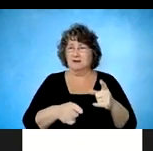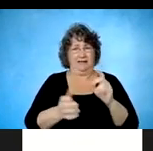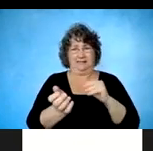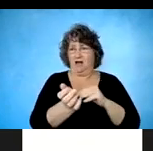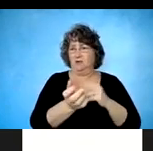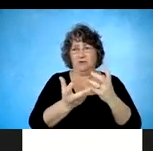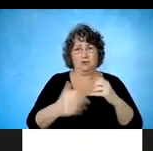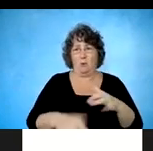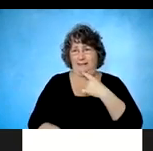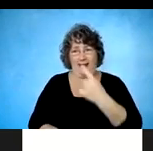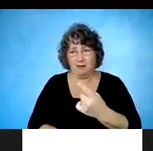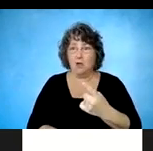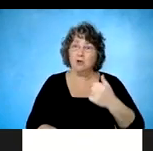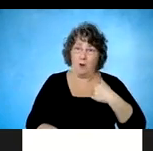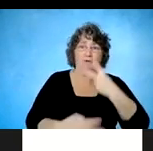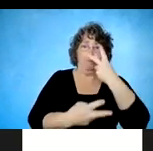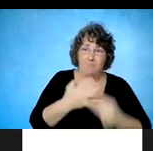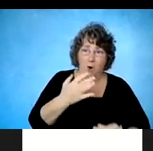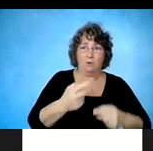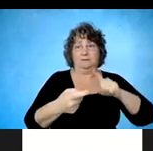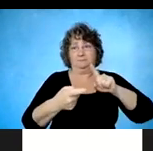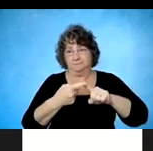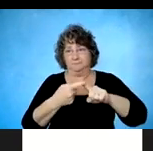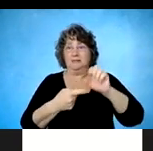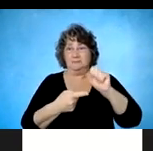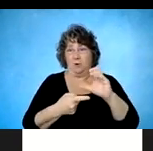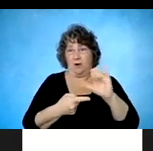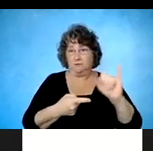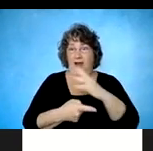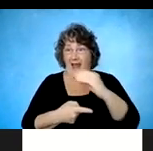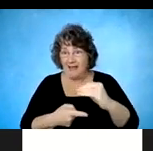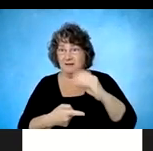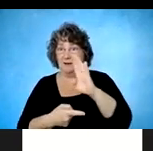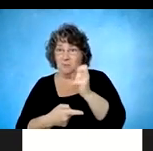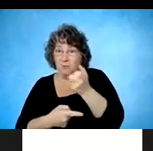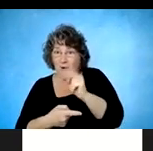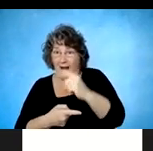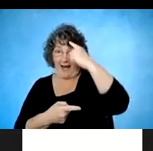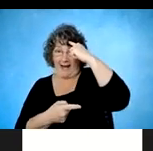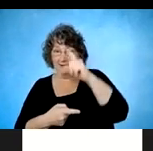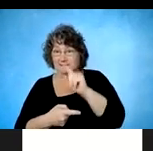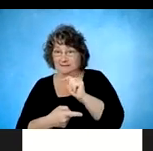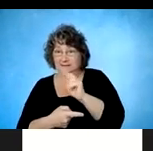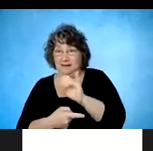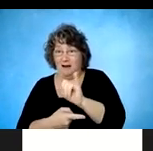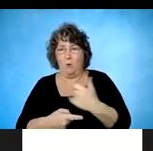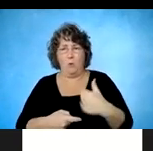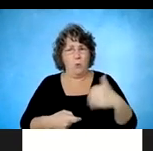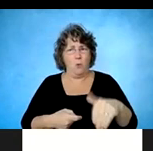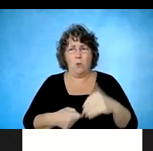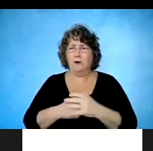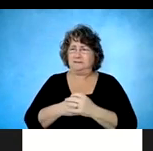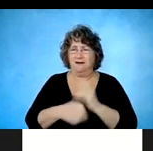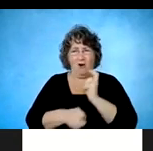injury, but you have a brain injury. But as treating clinicians, and especially for you who may be seeing these